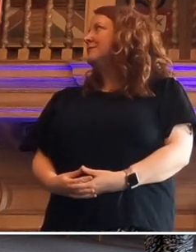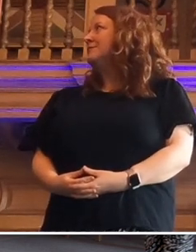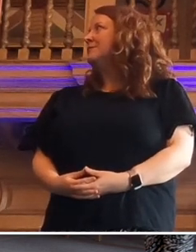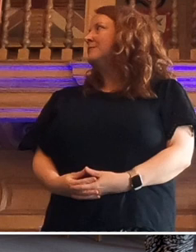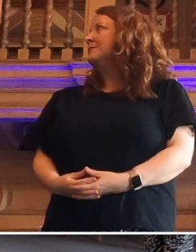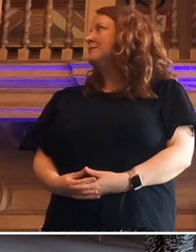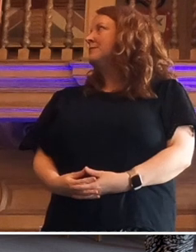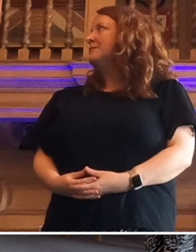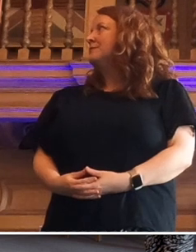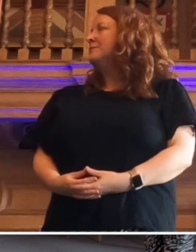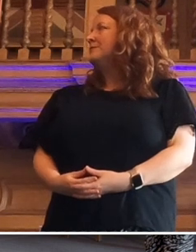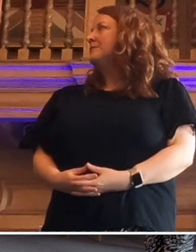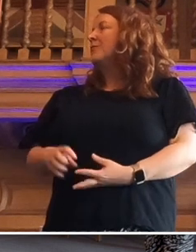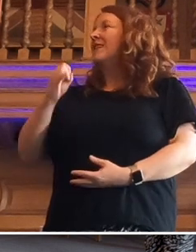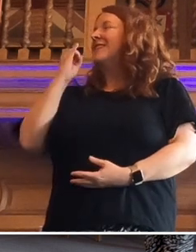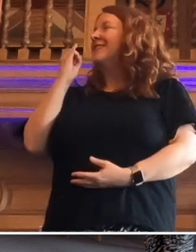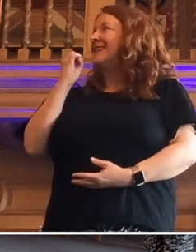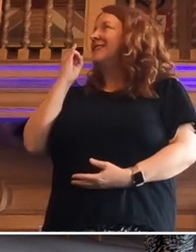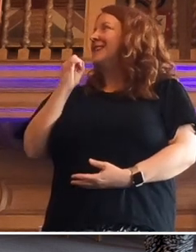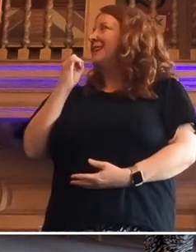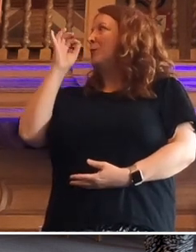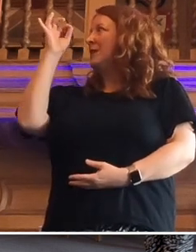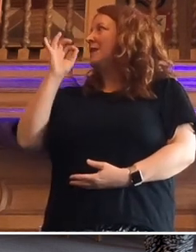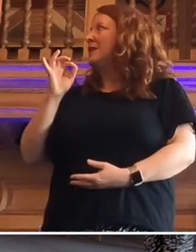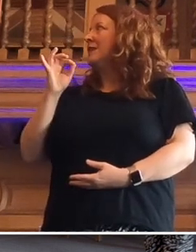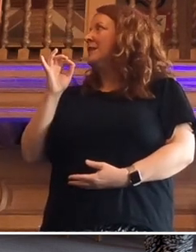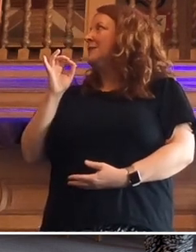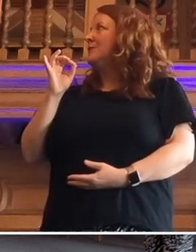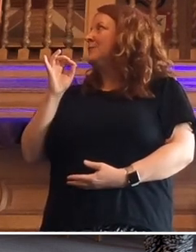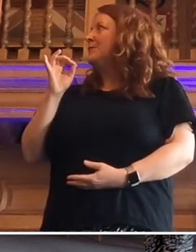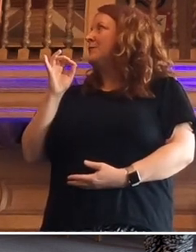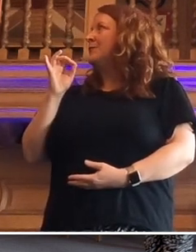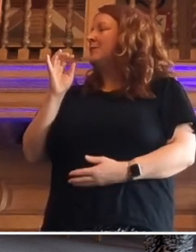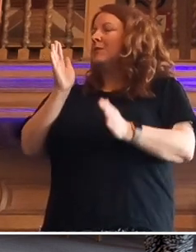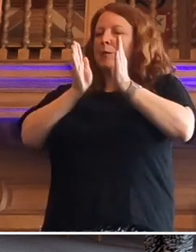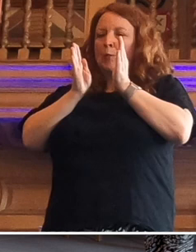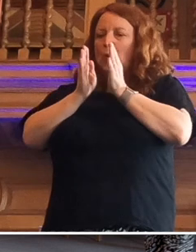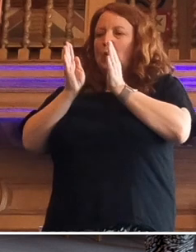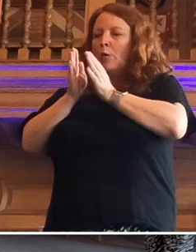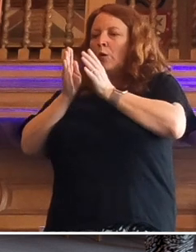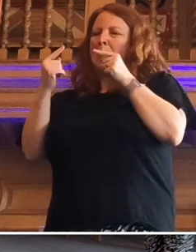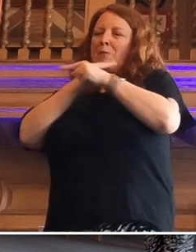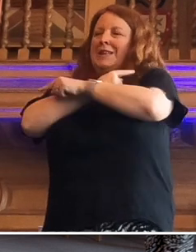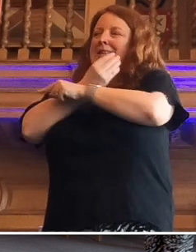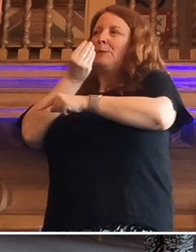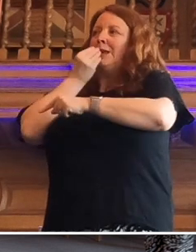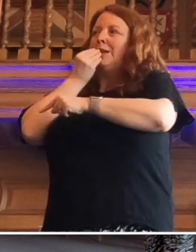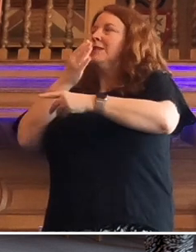16% had smaller meals or skip meals.